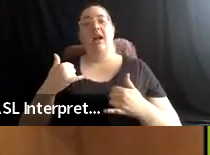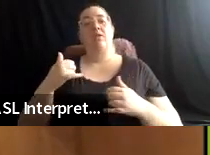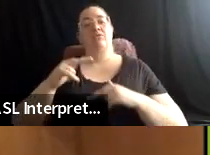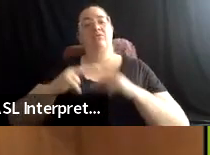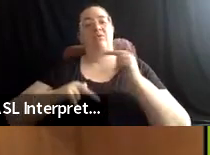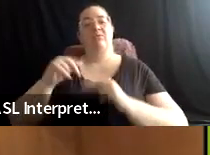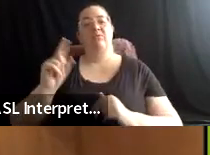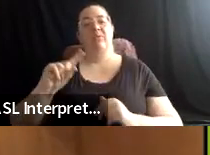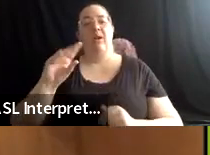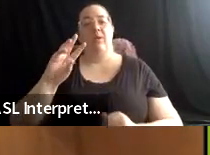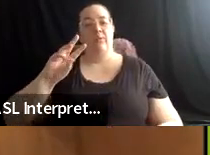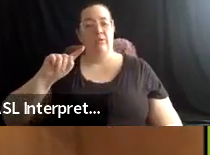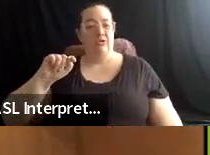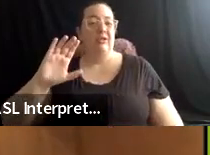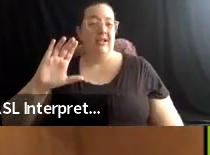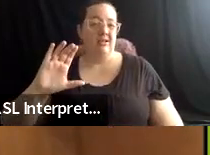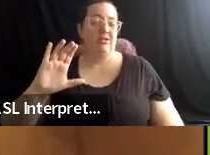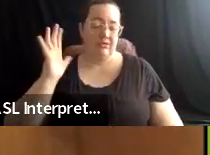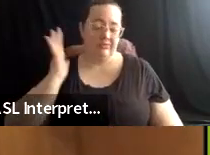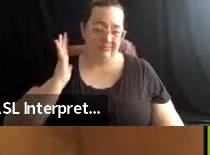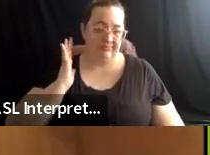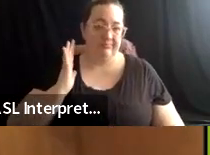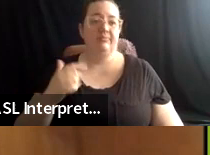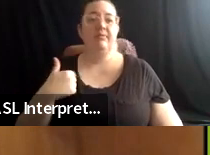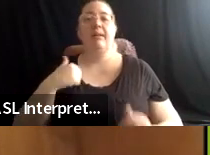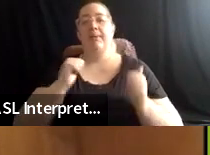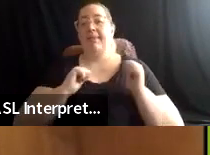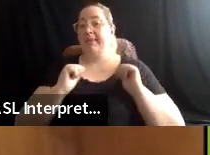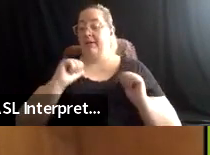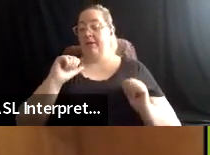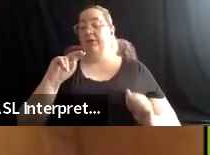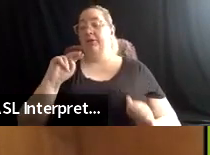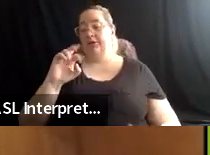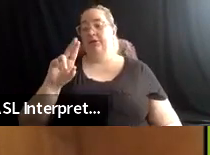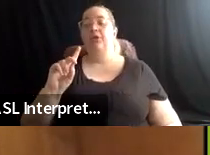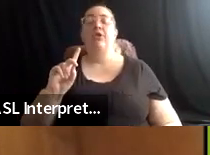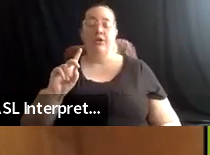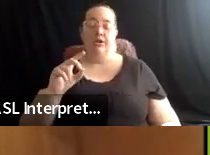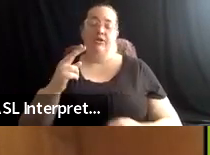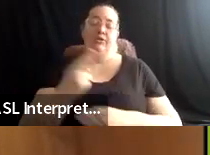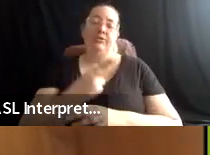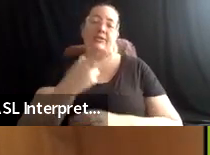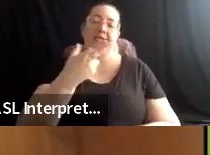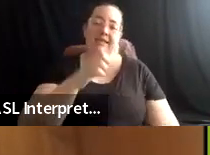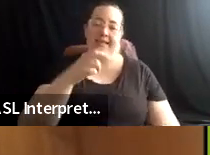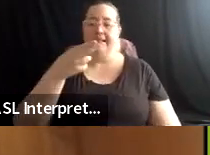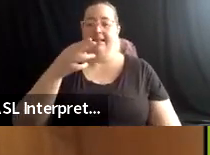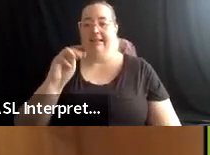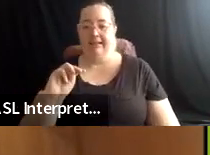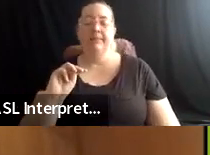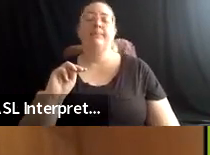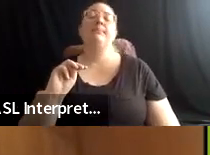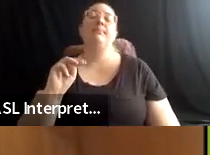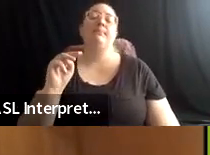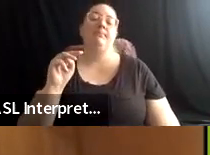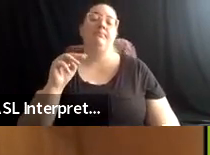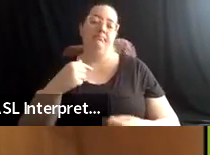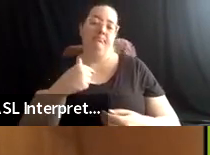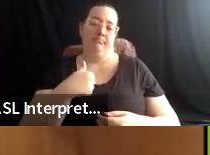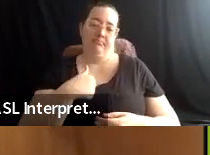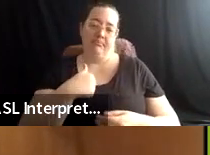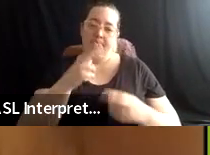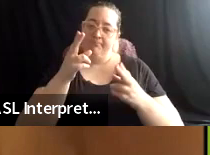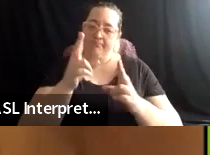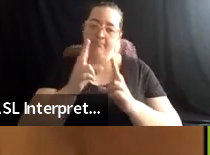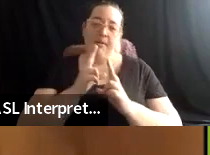practice. I use he, pronouns. And I'm honored to be here today. And I'm going to pass it